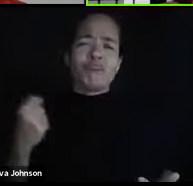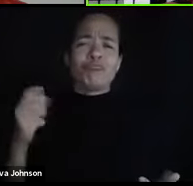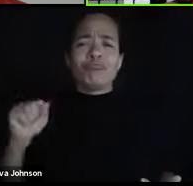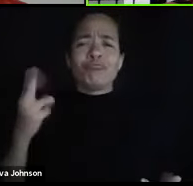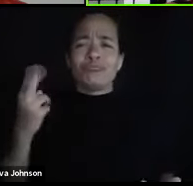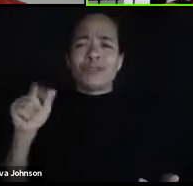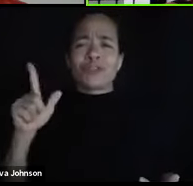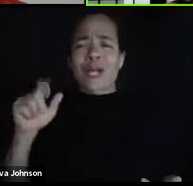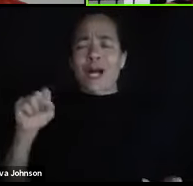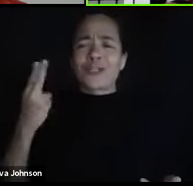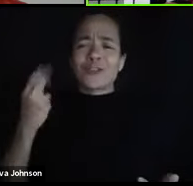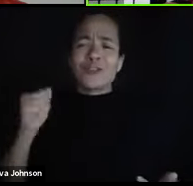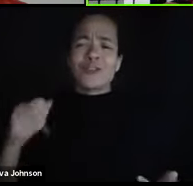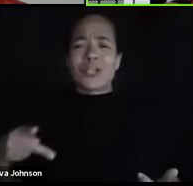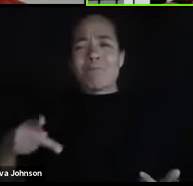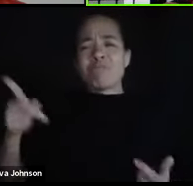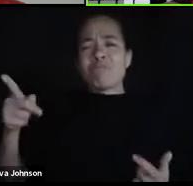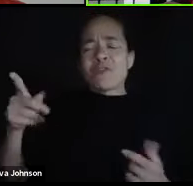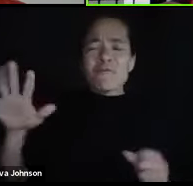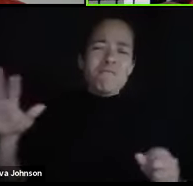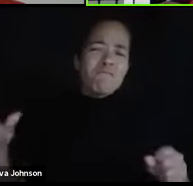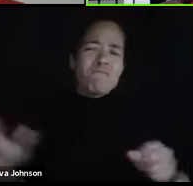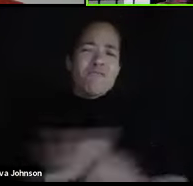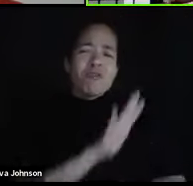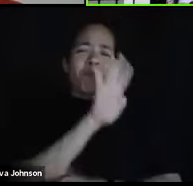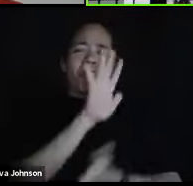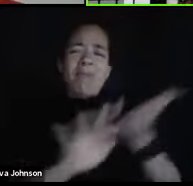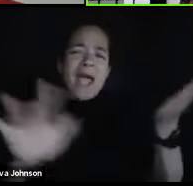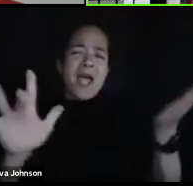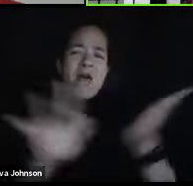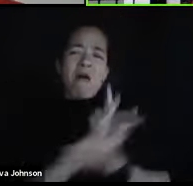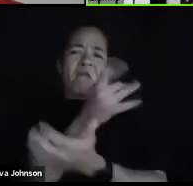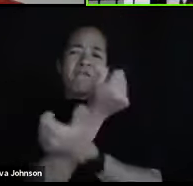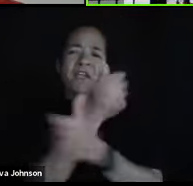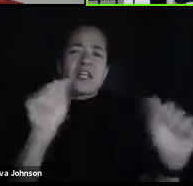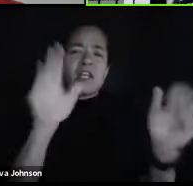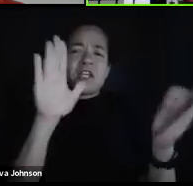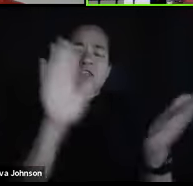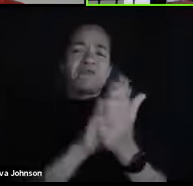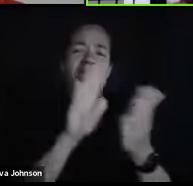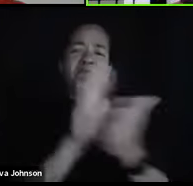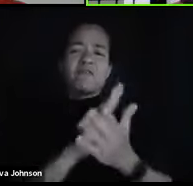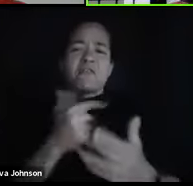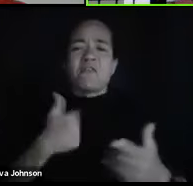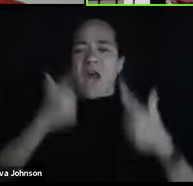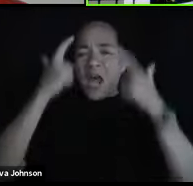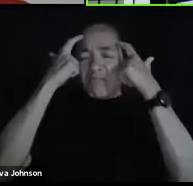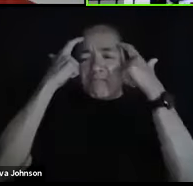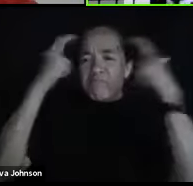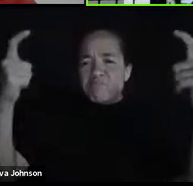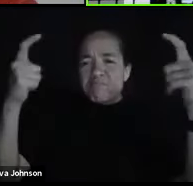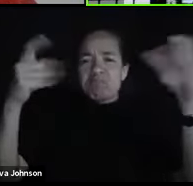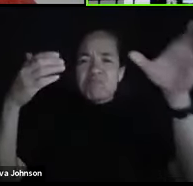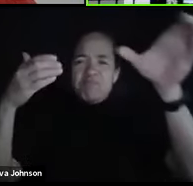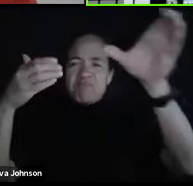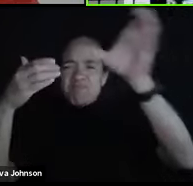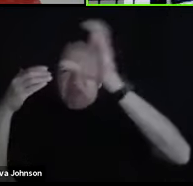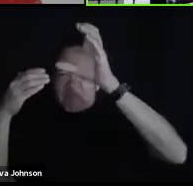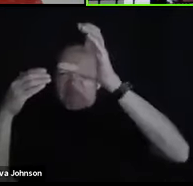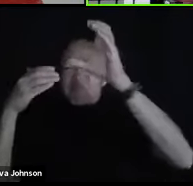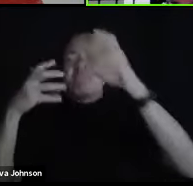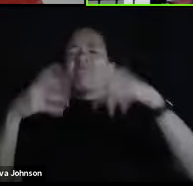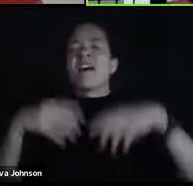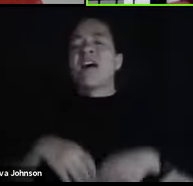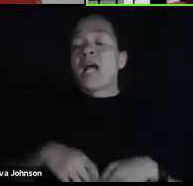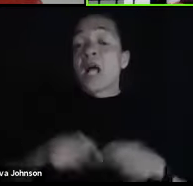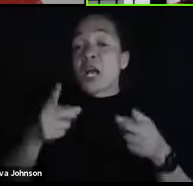ride to any school that I wanted to go to. And so I knew, and I was all that plus, and so no one